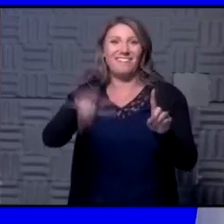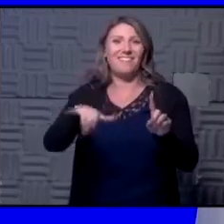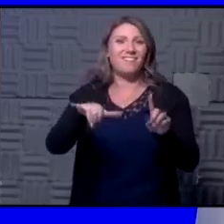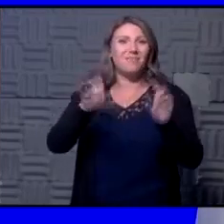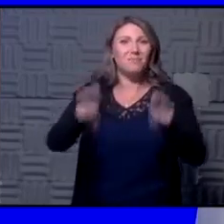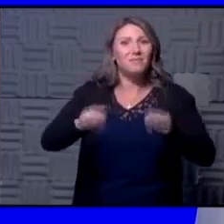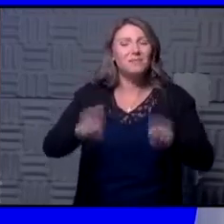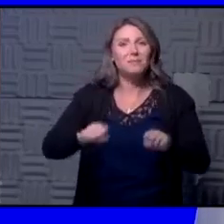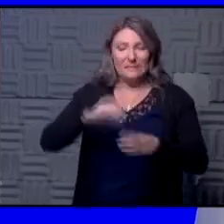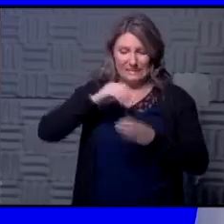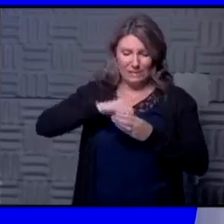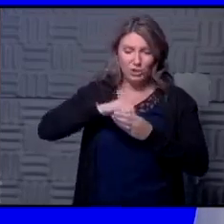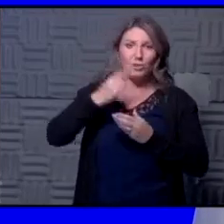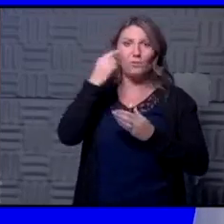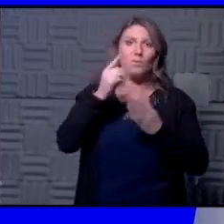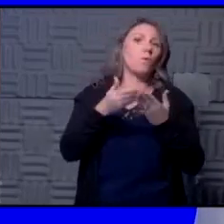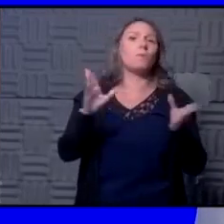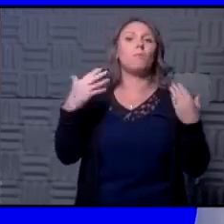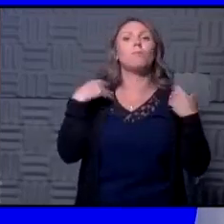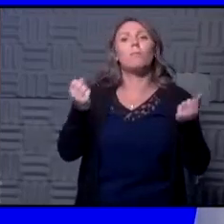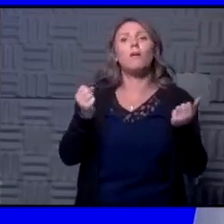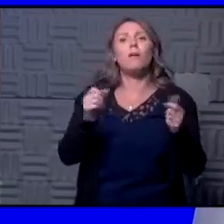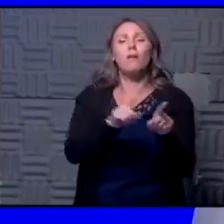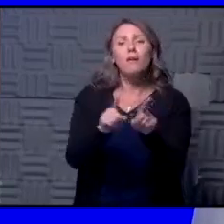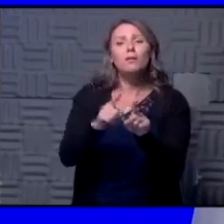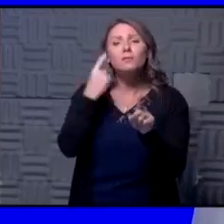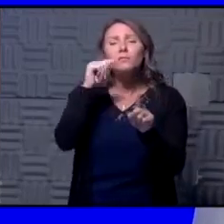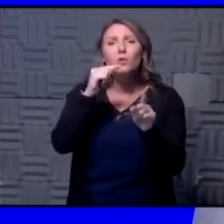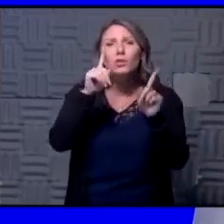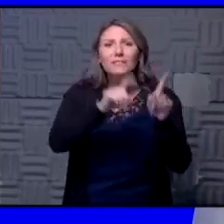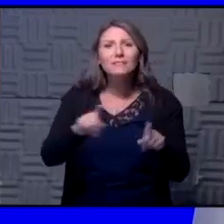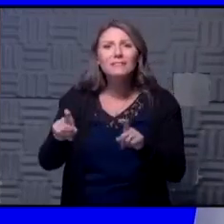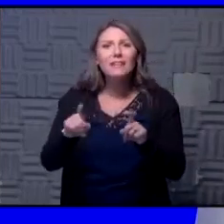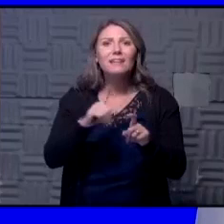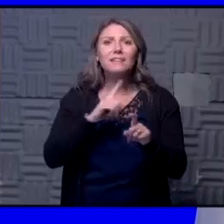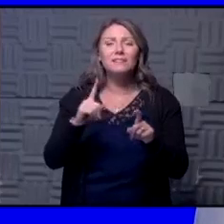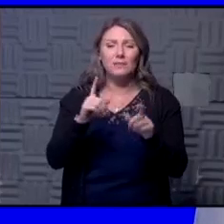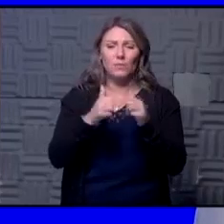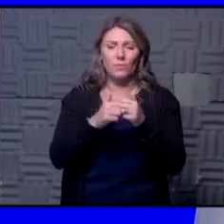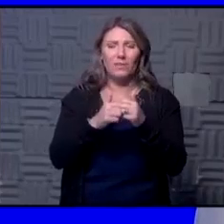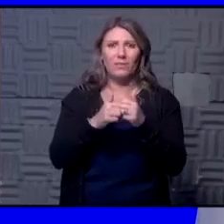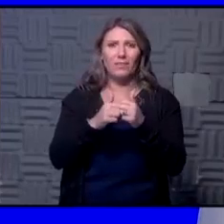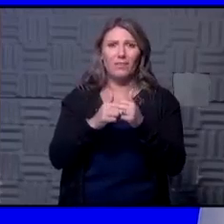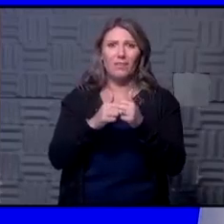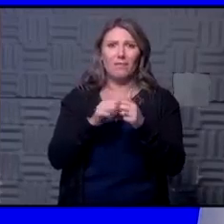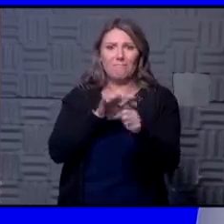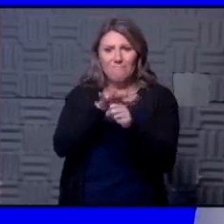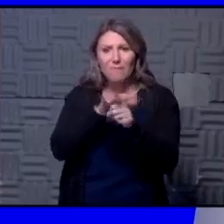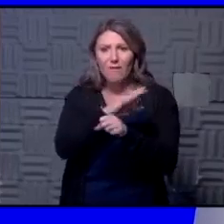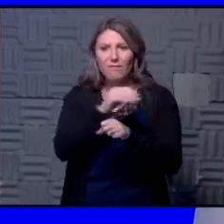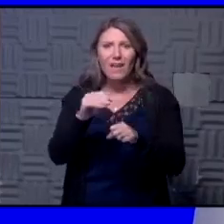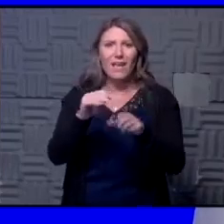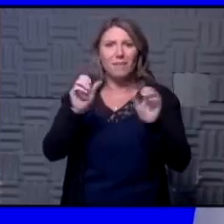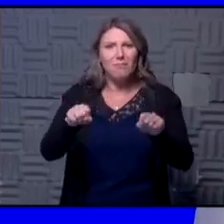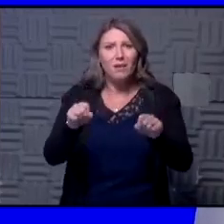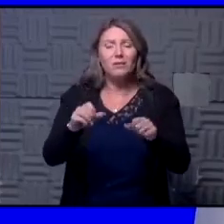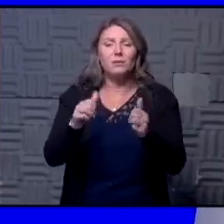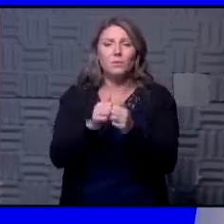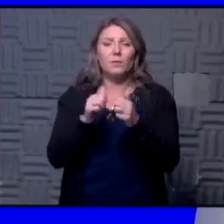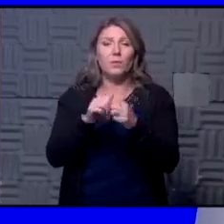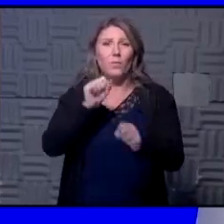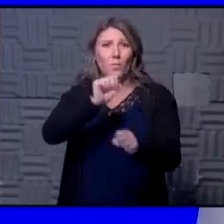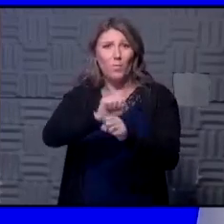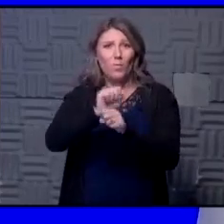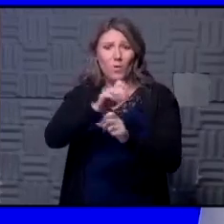internally for public health but also for testing especially in regards to capacity with workforce as well as